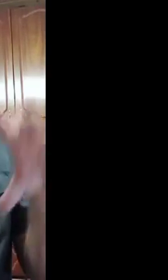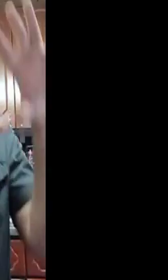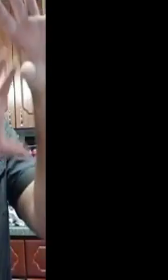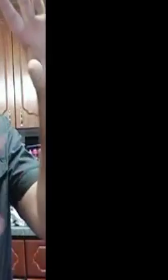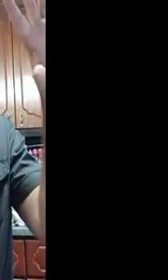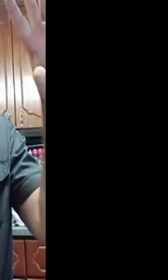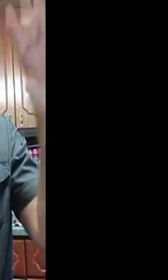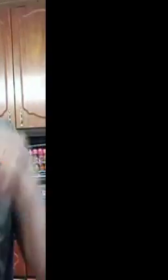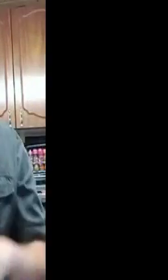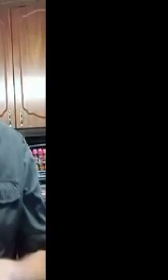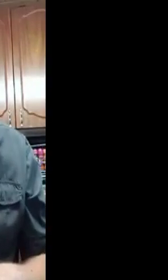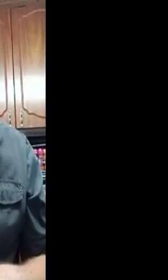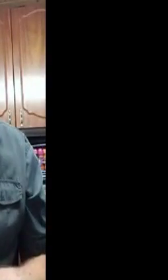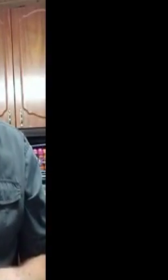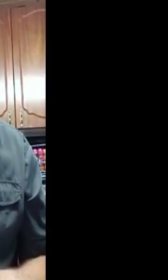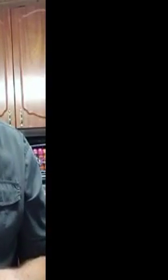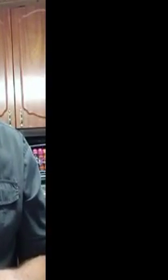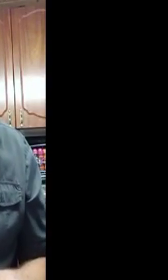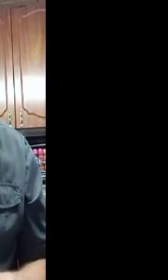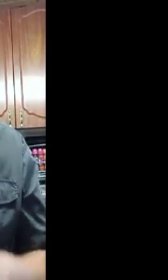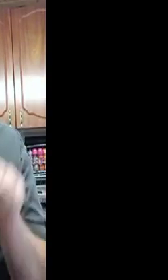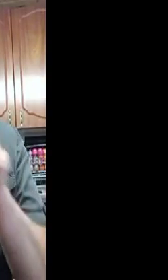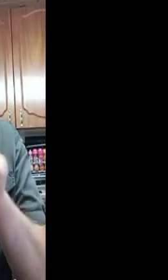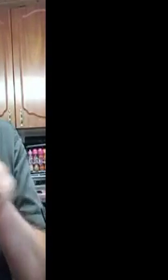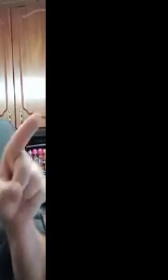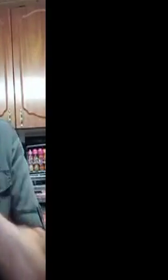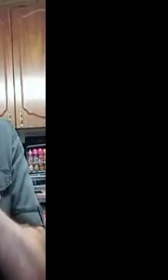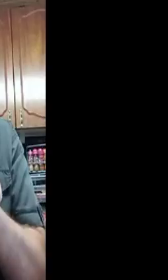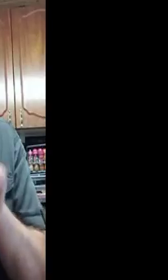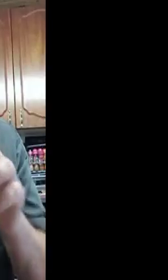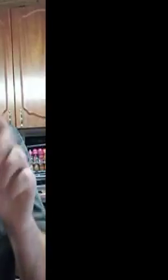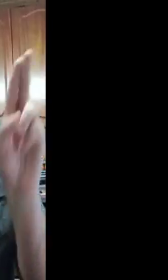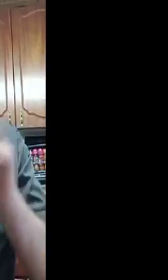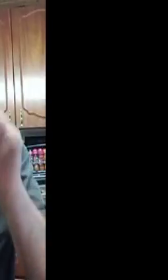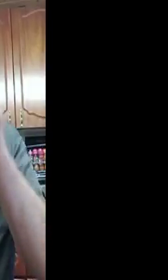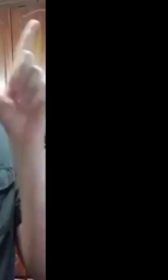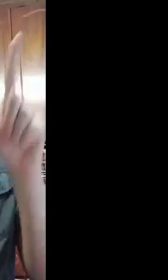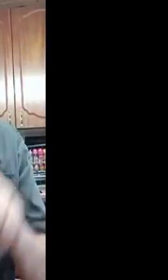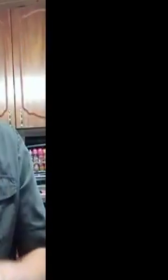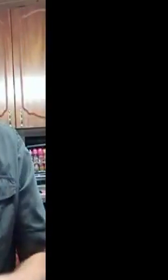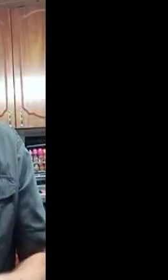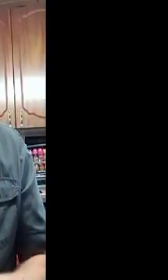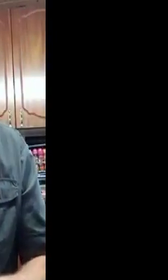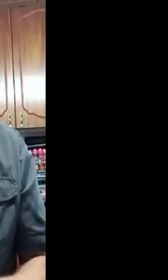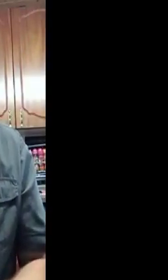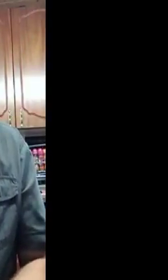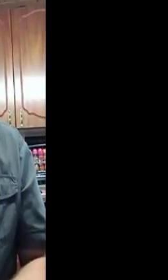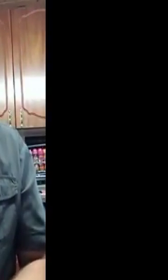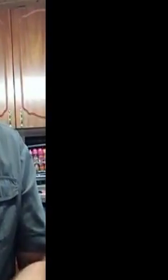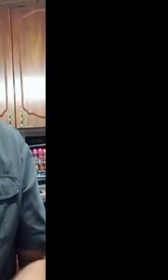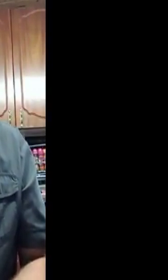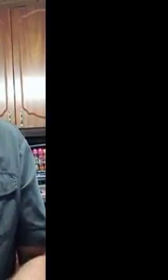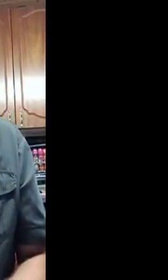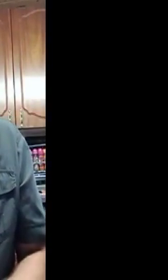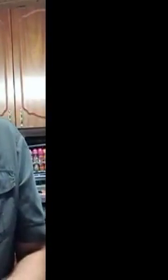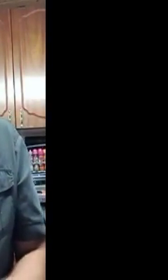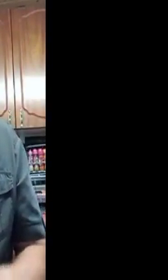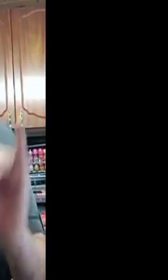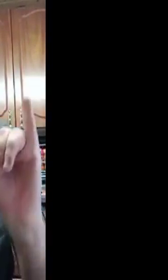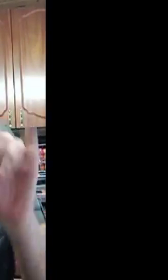when the focus has been primarily on the red areas. Please be aware in the orange. We're in severe conditions.